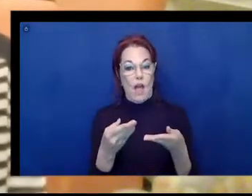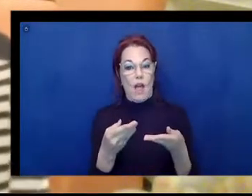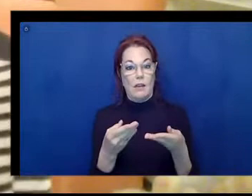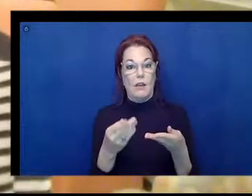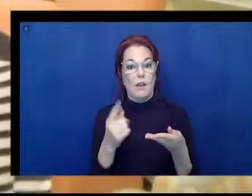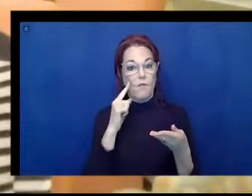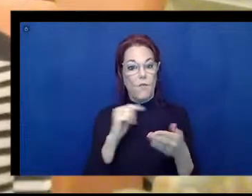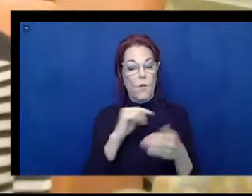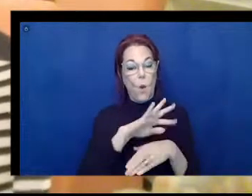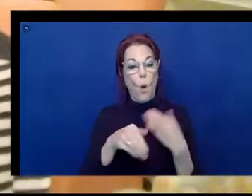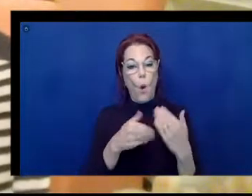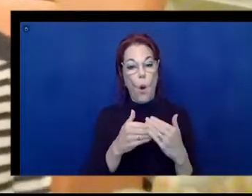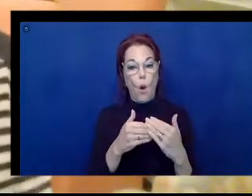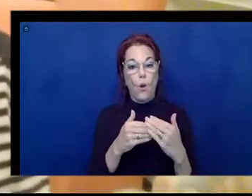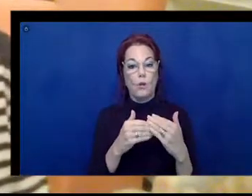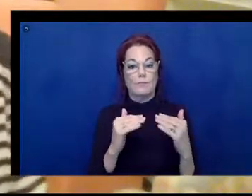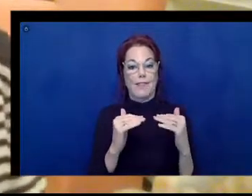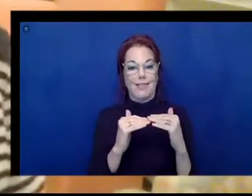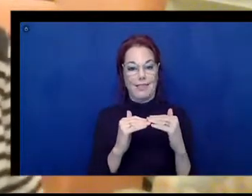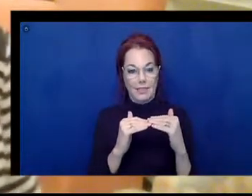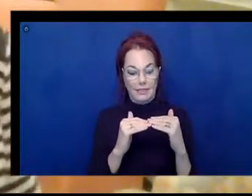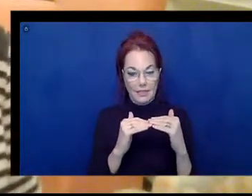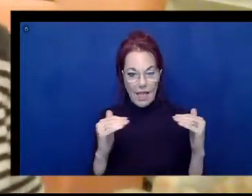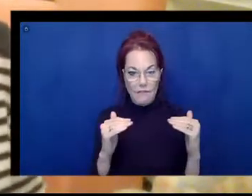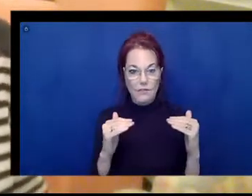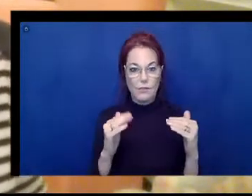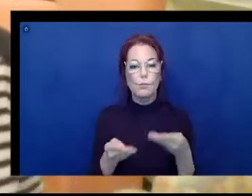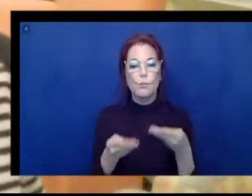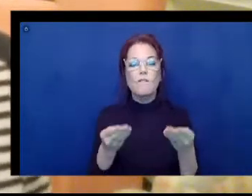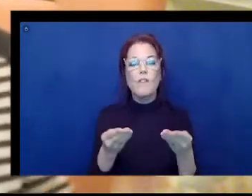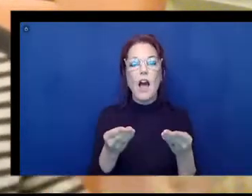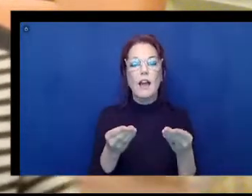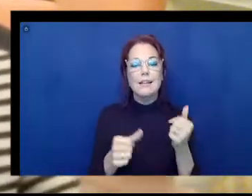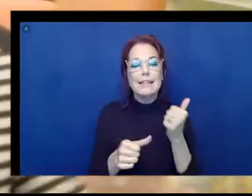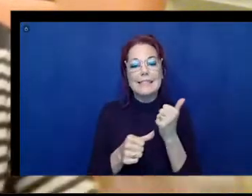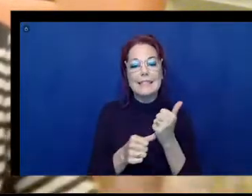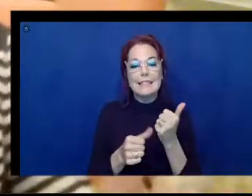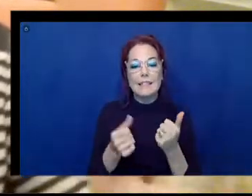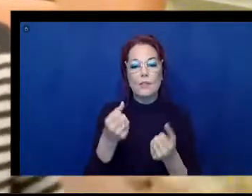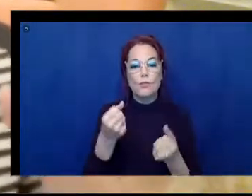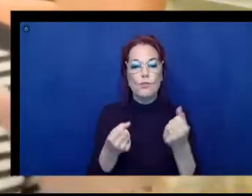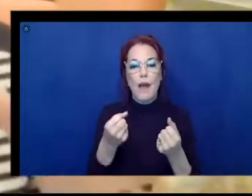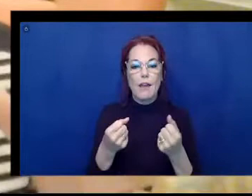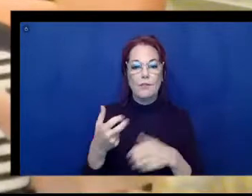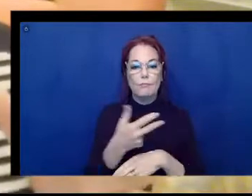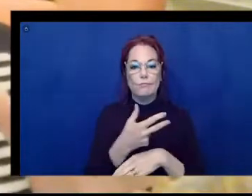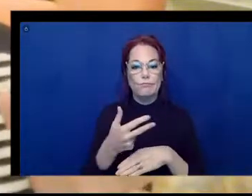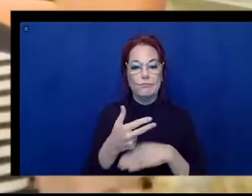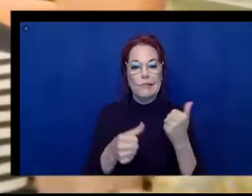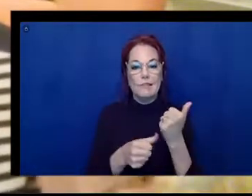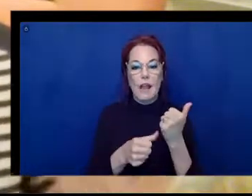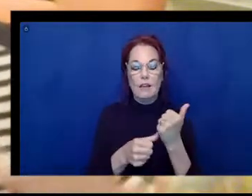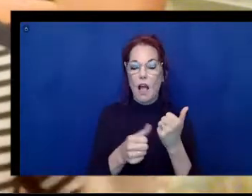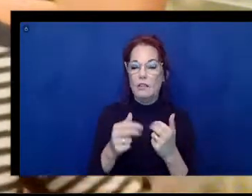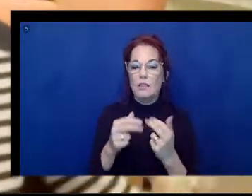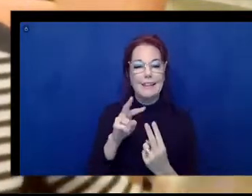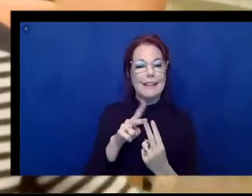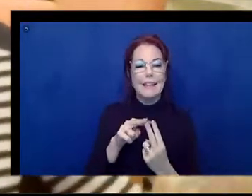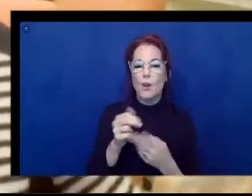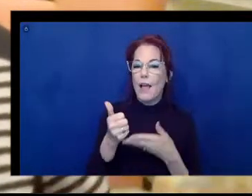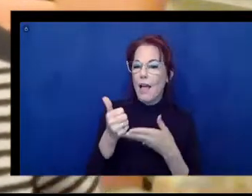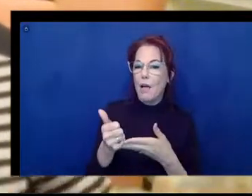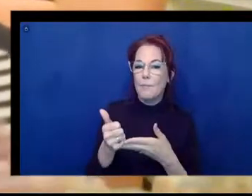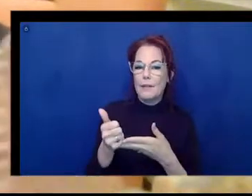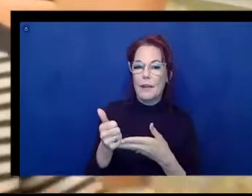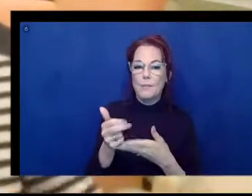disability, to cover the cost of driver-assisted technologies, whether they're just helping them to park or cruise